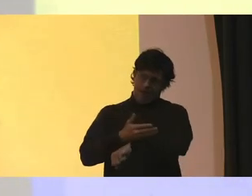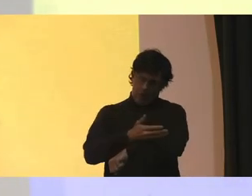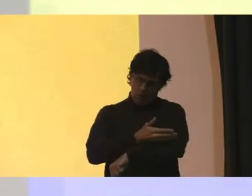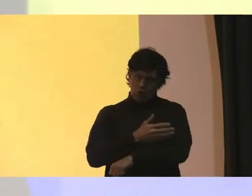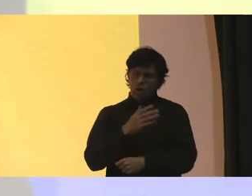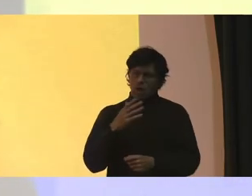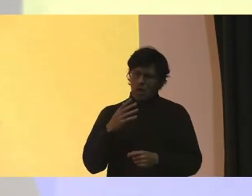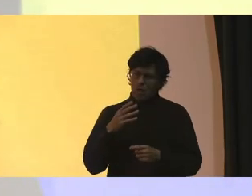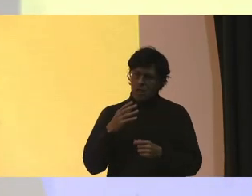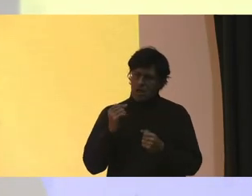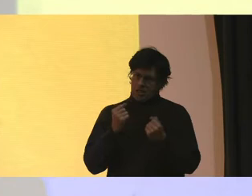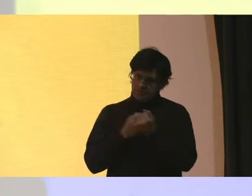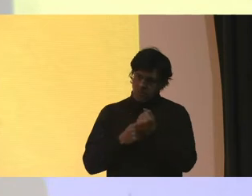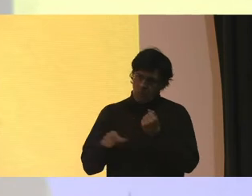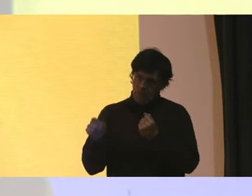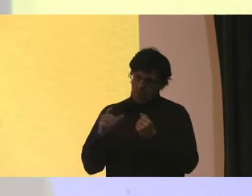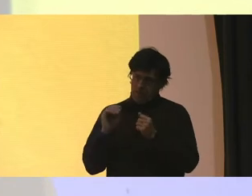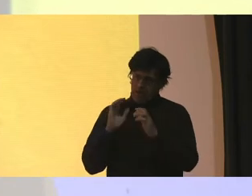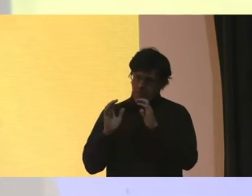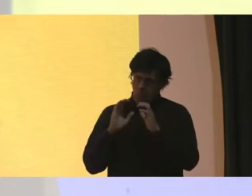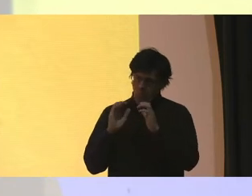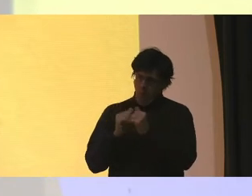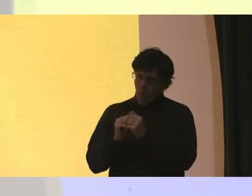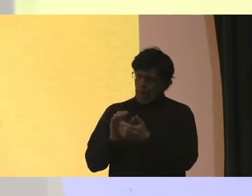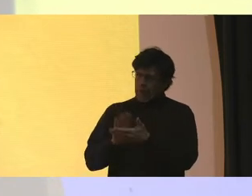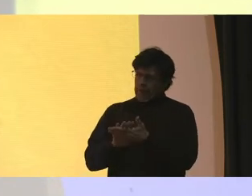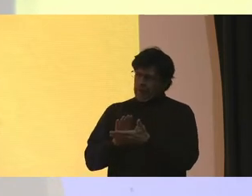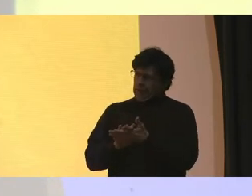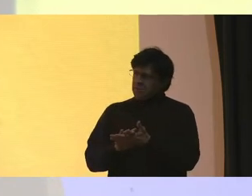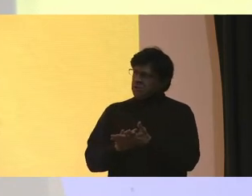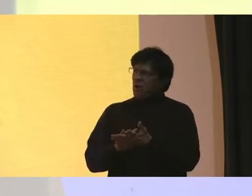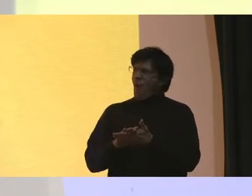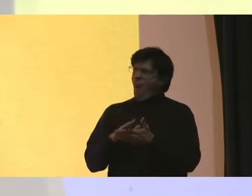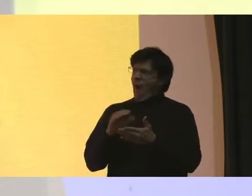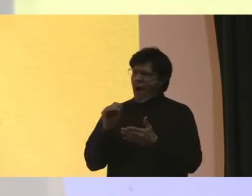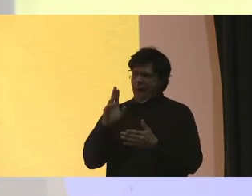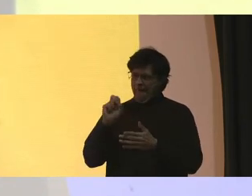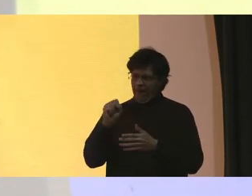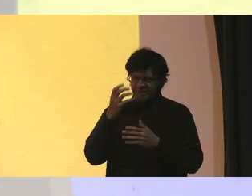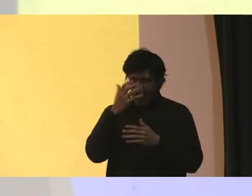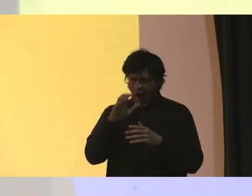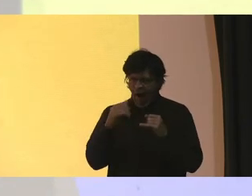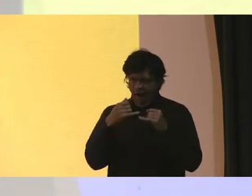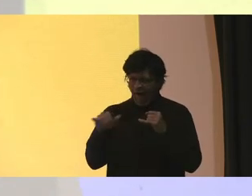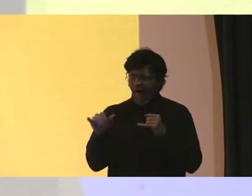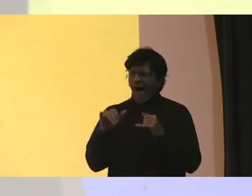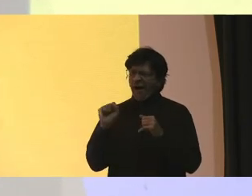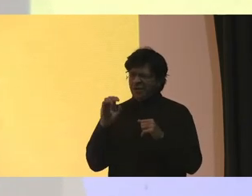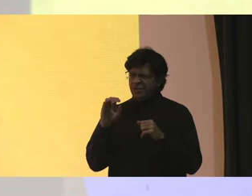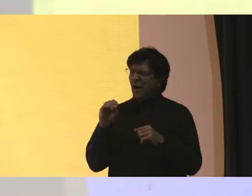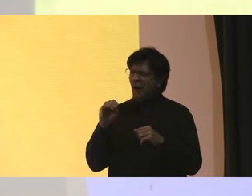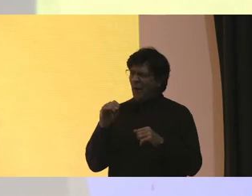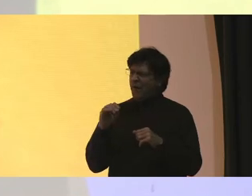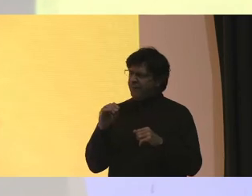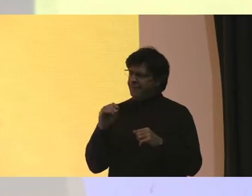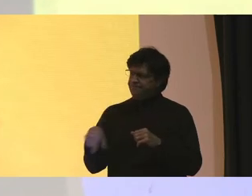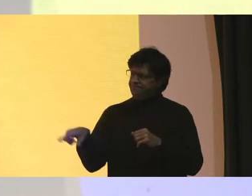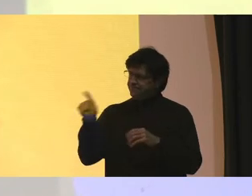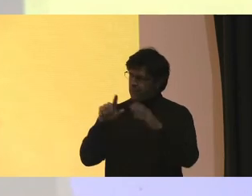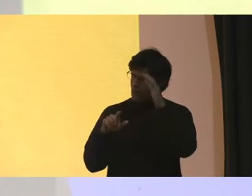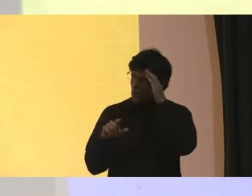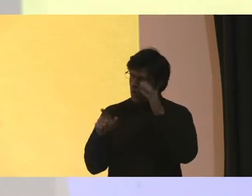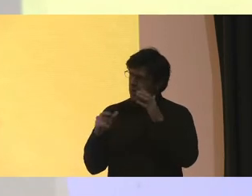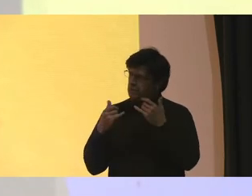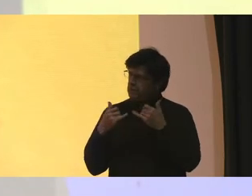It's important that we communicate, of course, with the school Our bus hotline So that they know that there